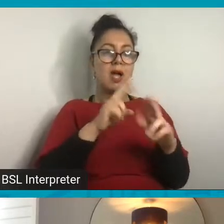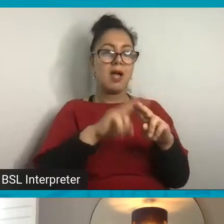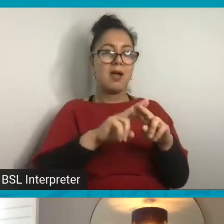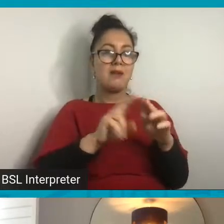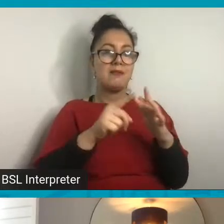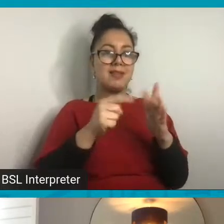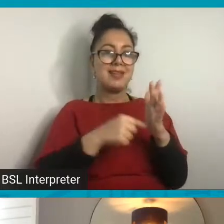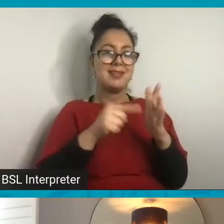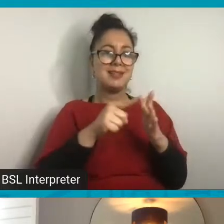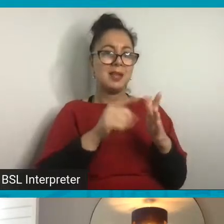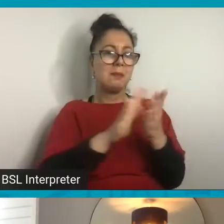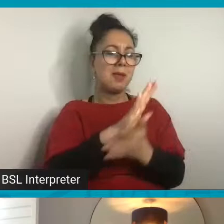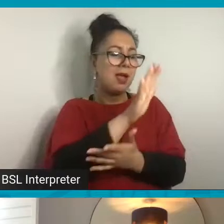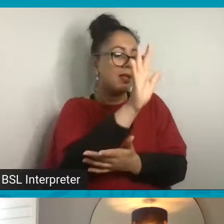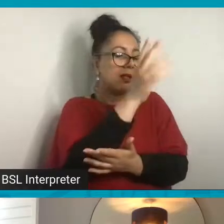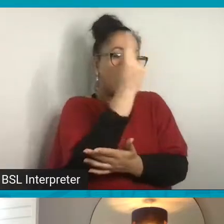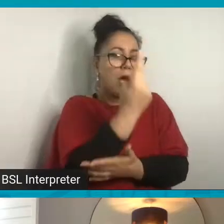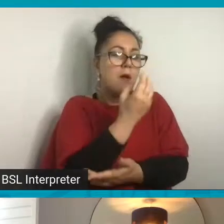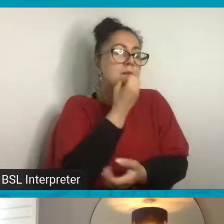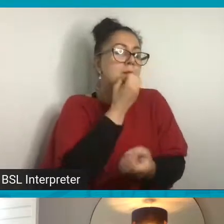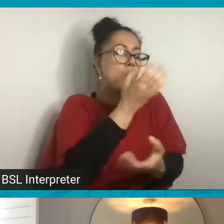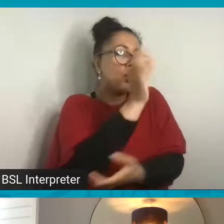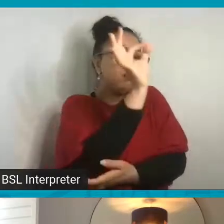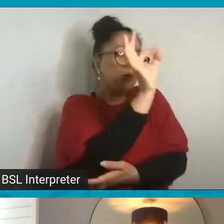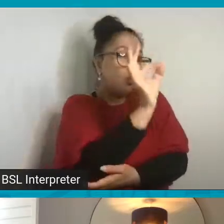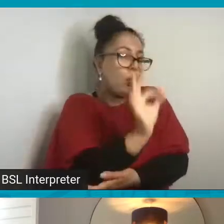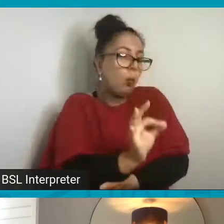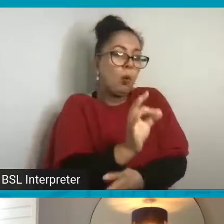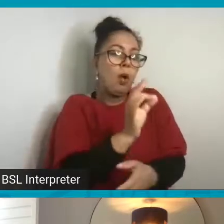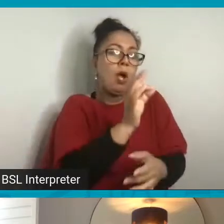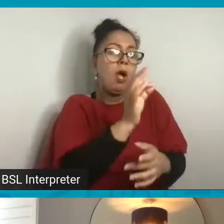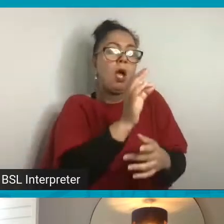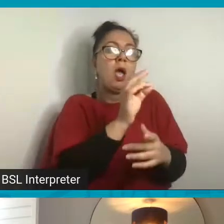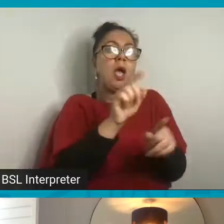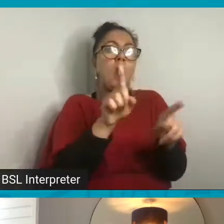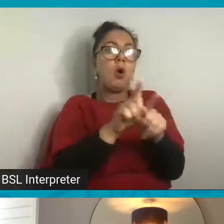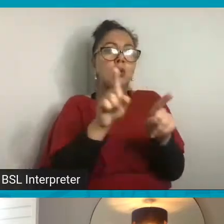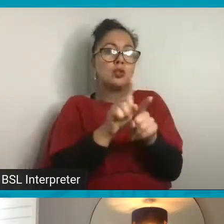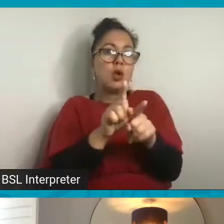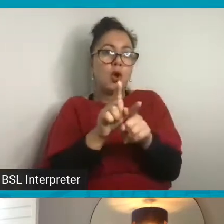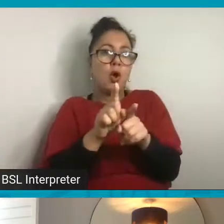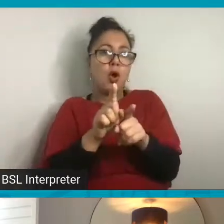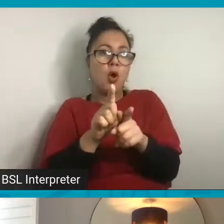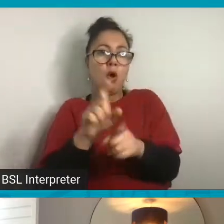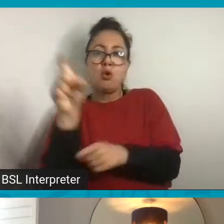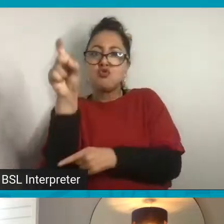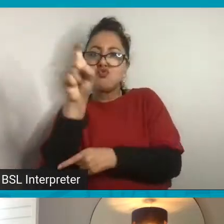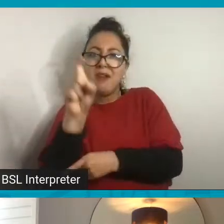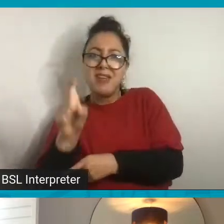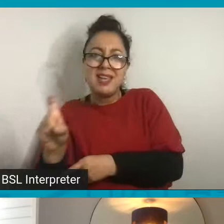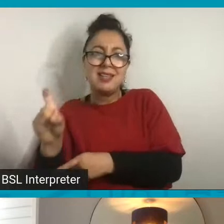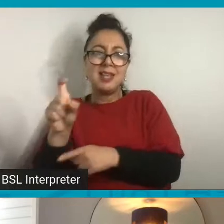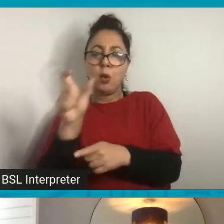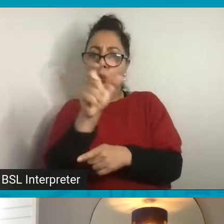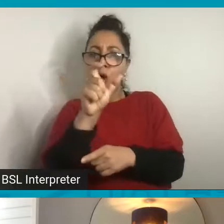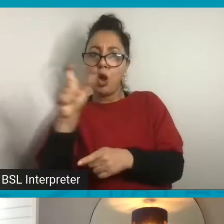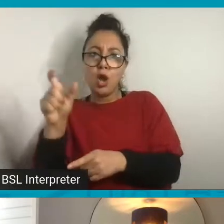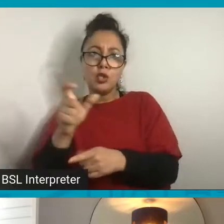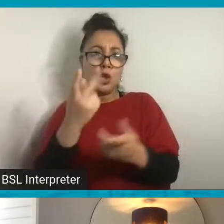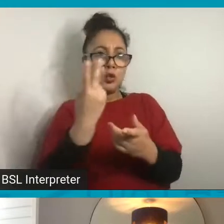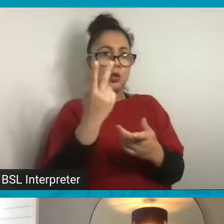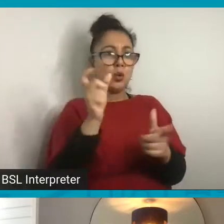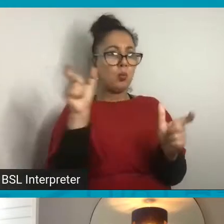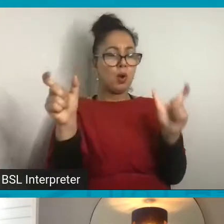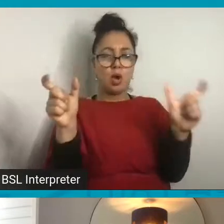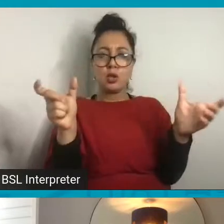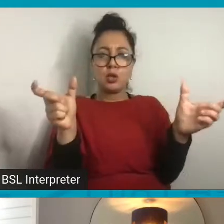beautiful handwriting, calligraphy, and graffiti, which is like mark making. So the two words go